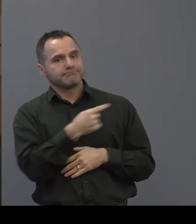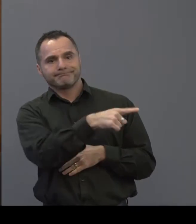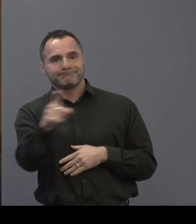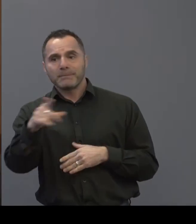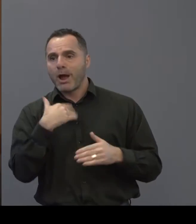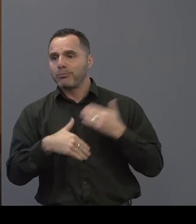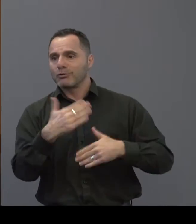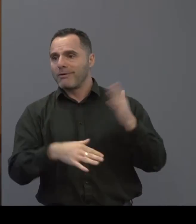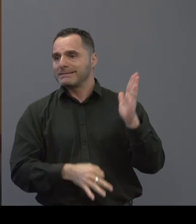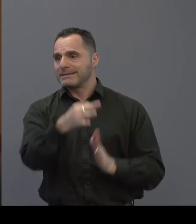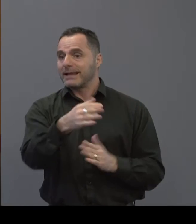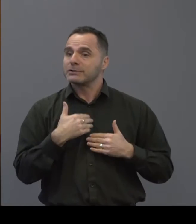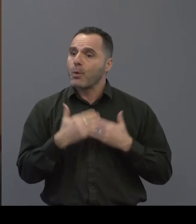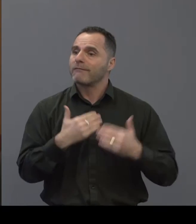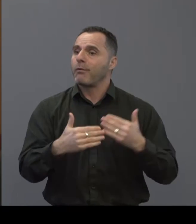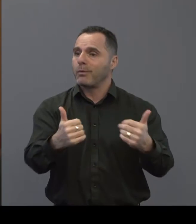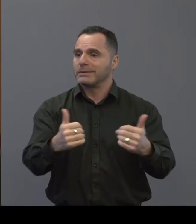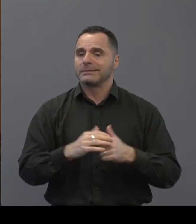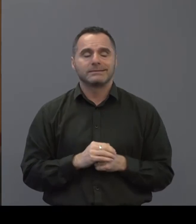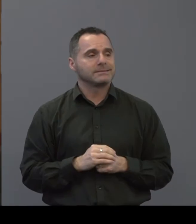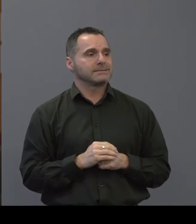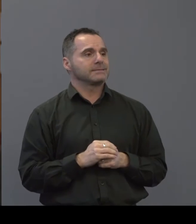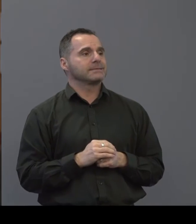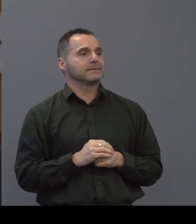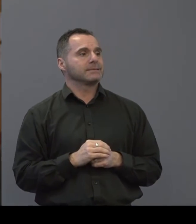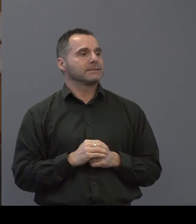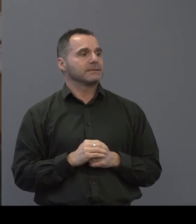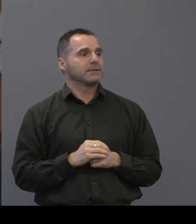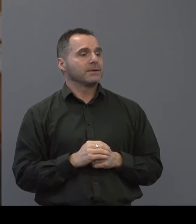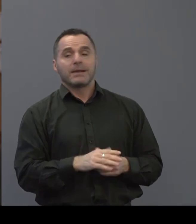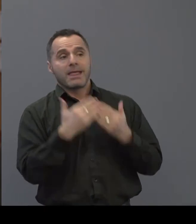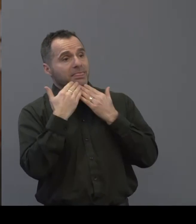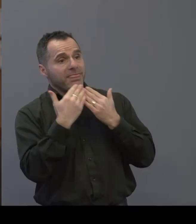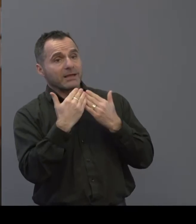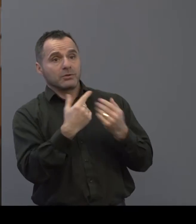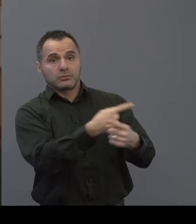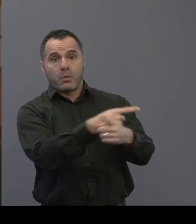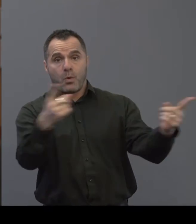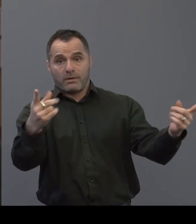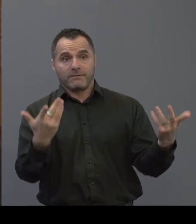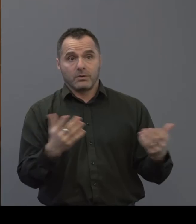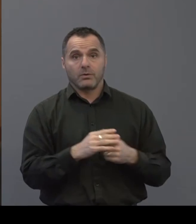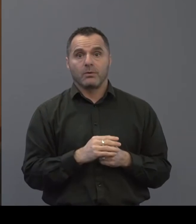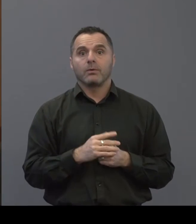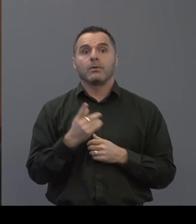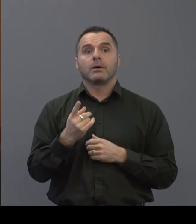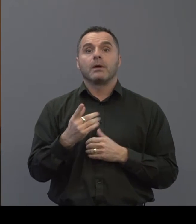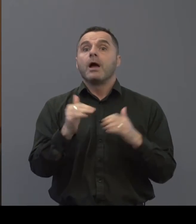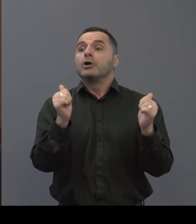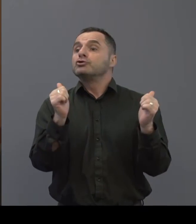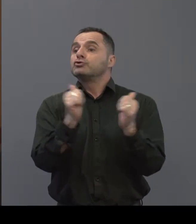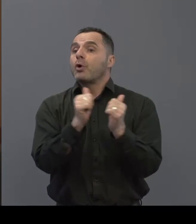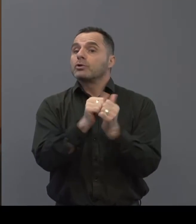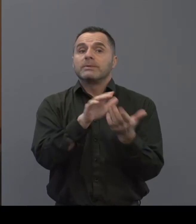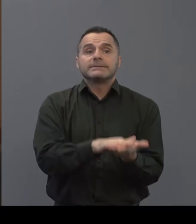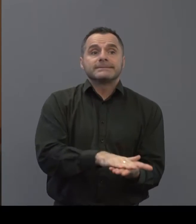progressing it is going forward um thank you to all of you there is a there are the documents